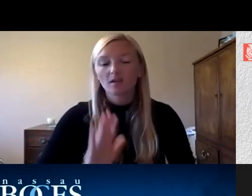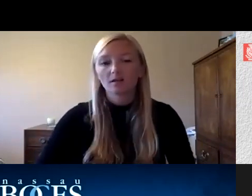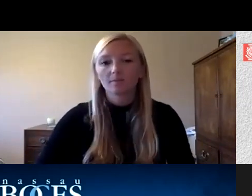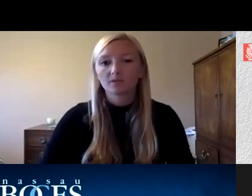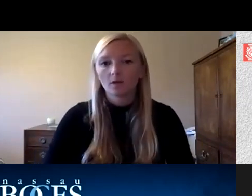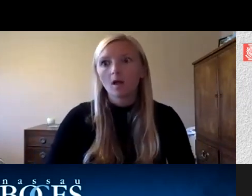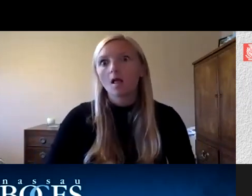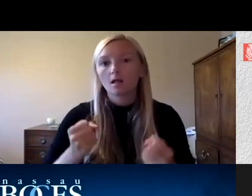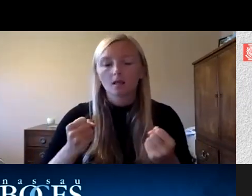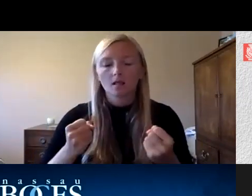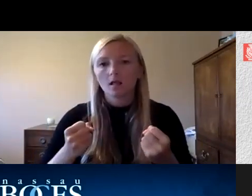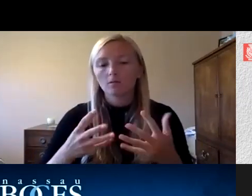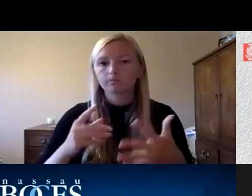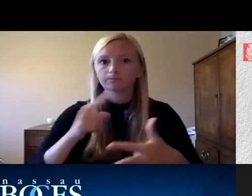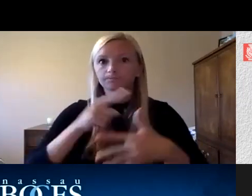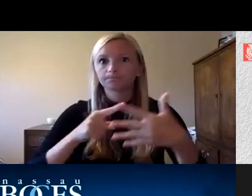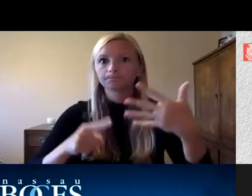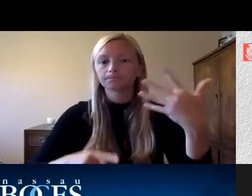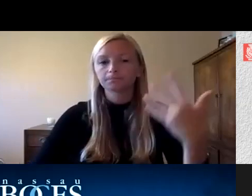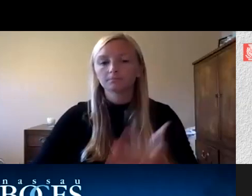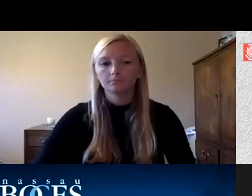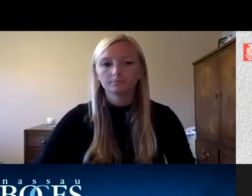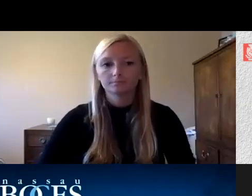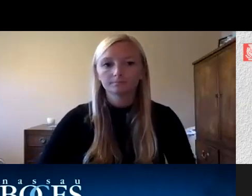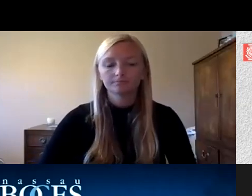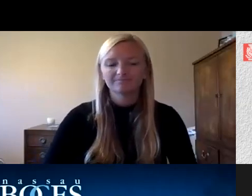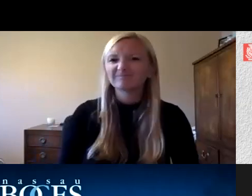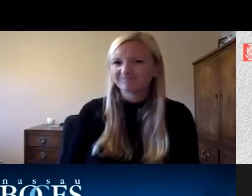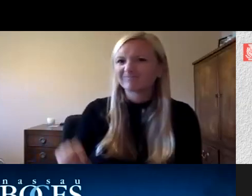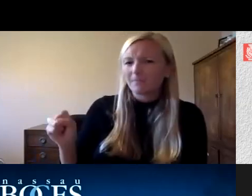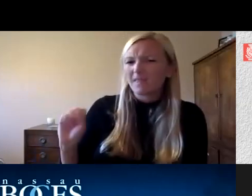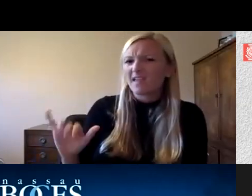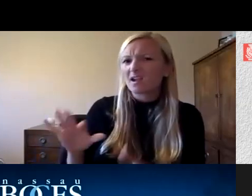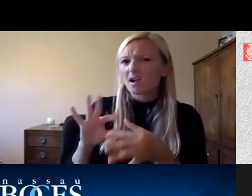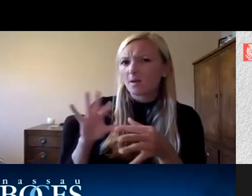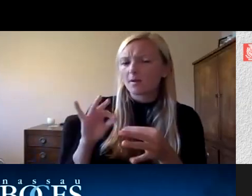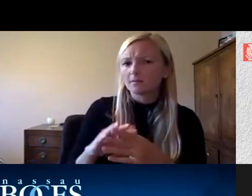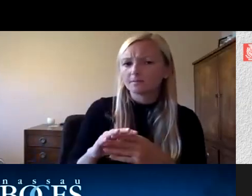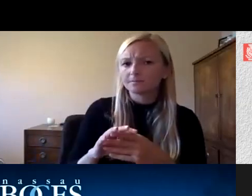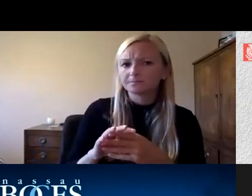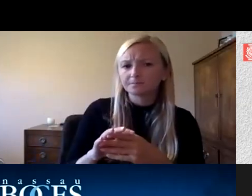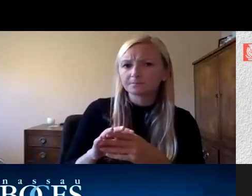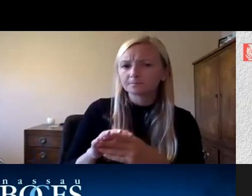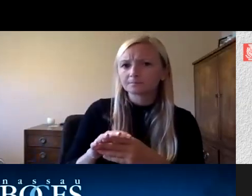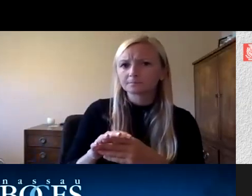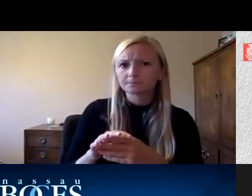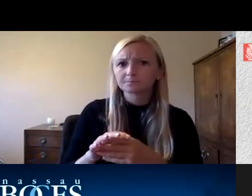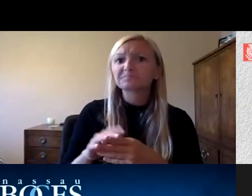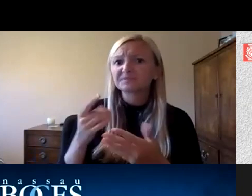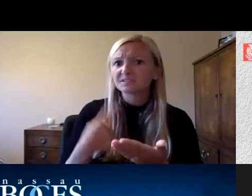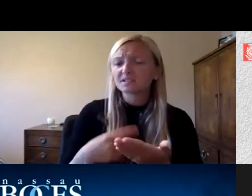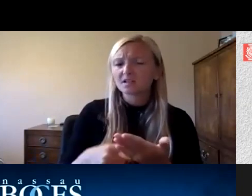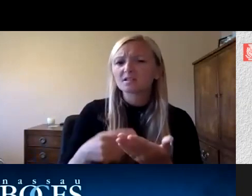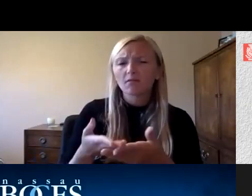to be a holistic solution you know in touching on that comment janine i think one of the important things we had this discussion the other day is